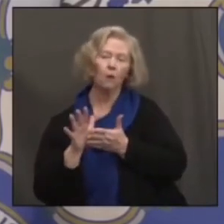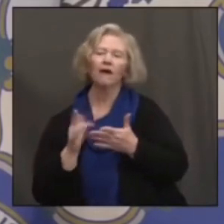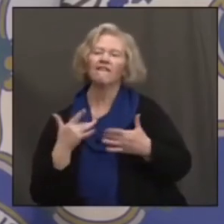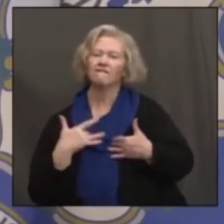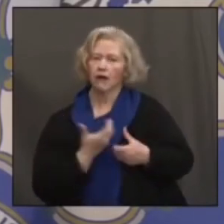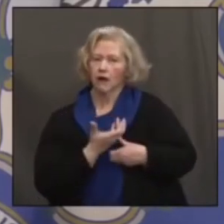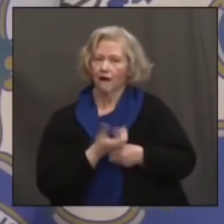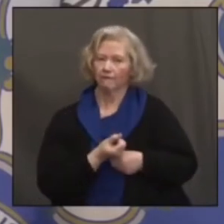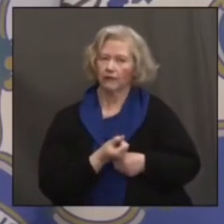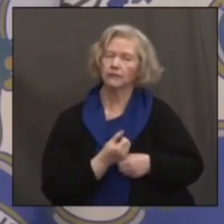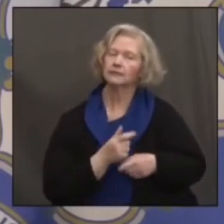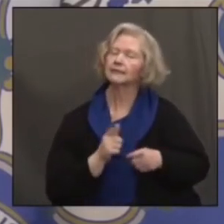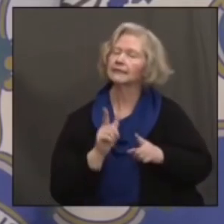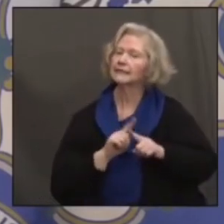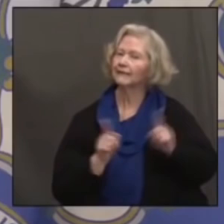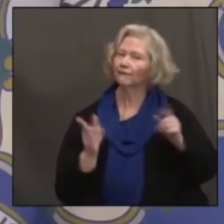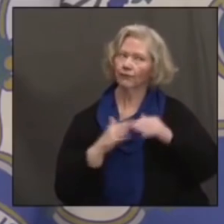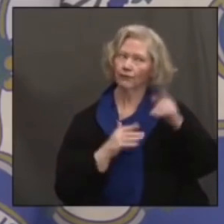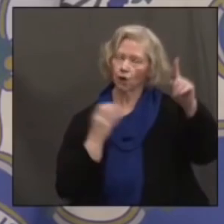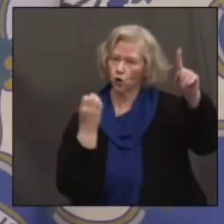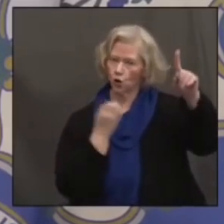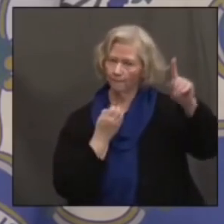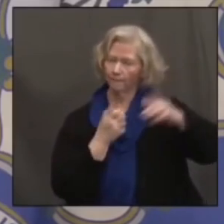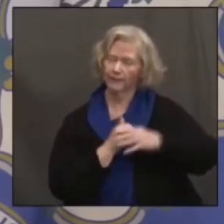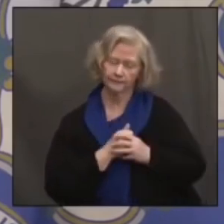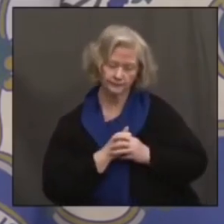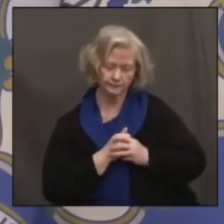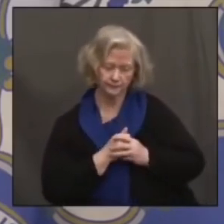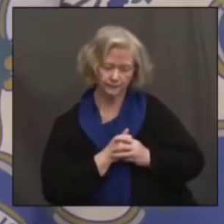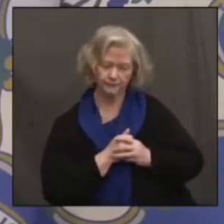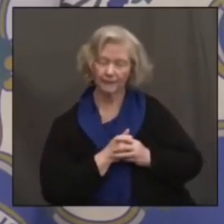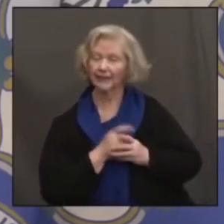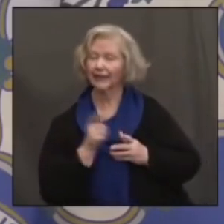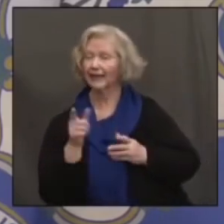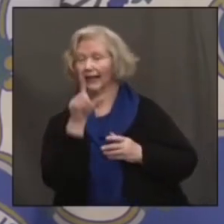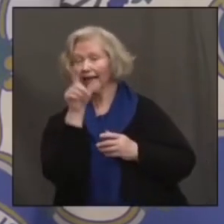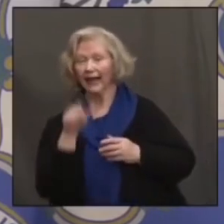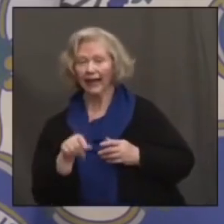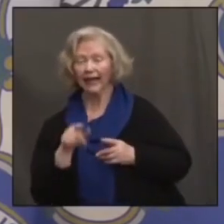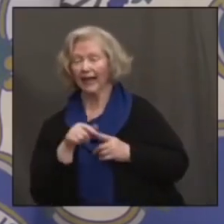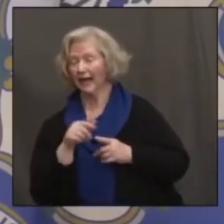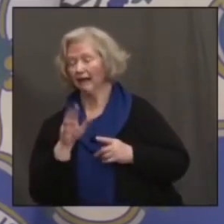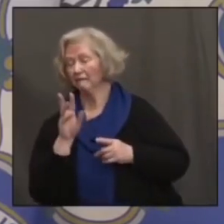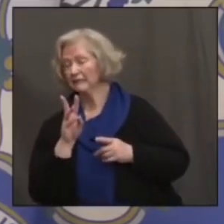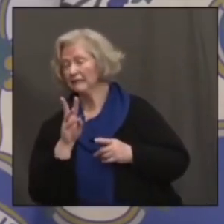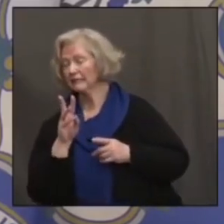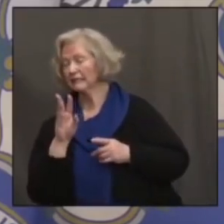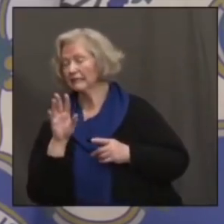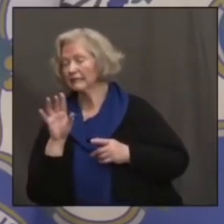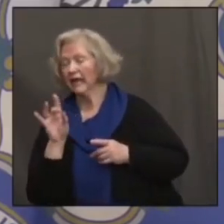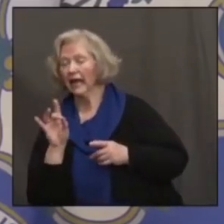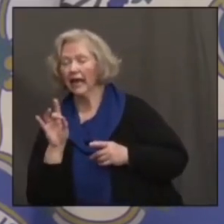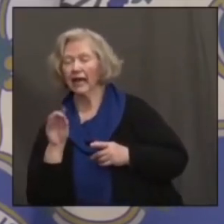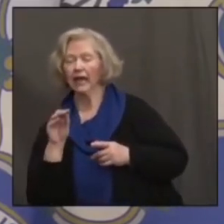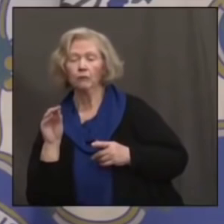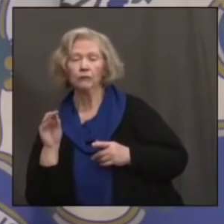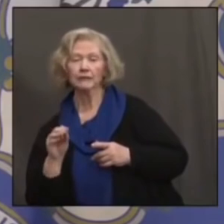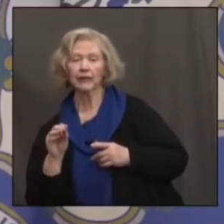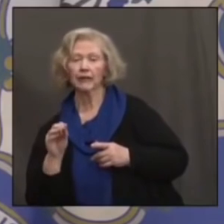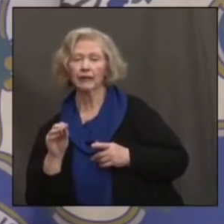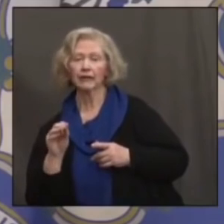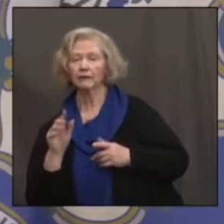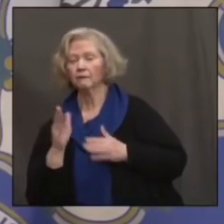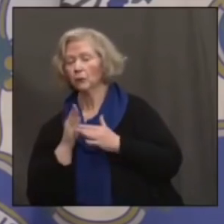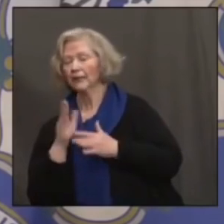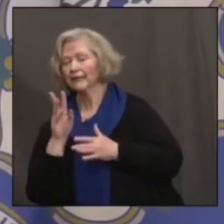Unlike Europe, our people are. Look, if if Italy's got six or eight percent of their people vaccinated, we got a third have